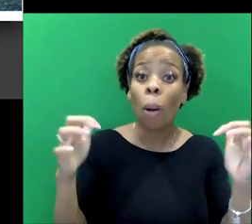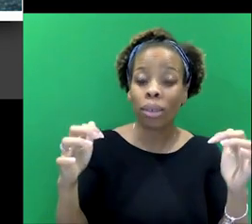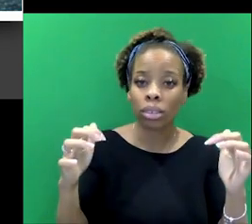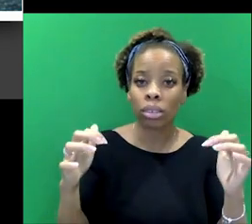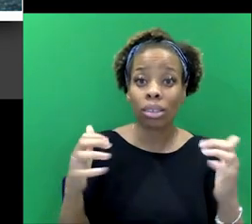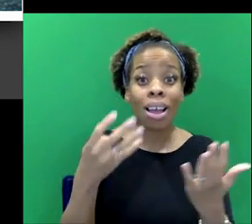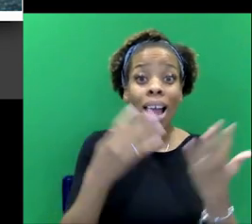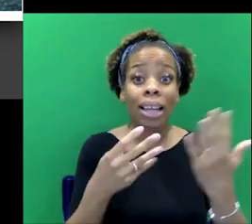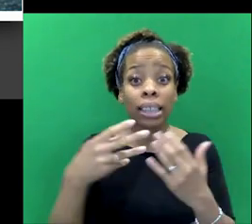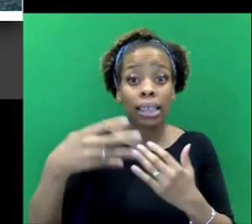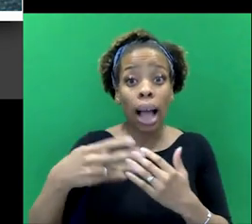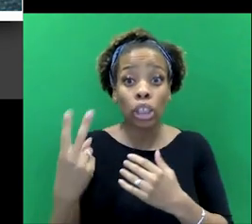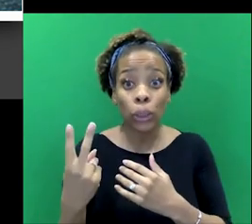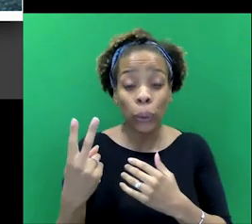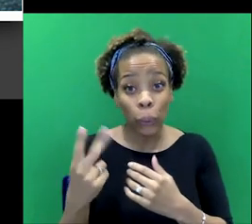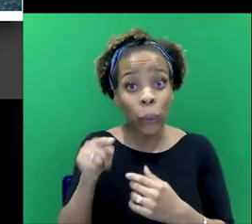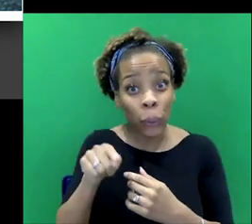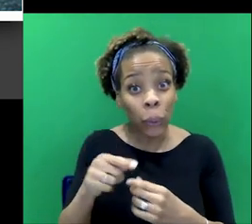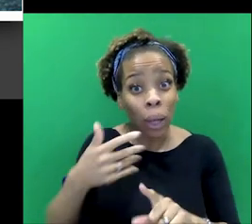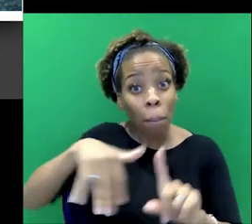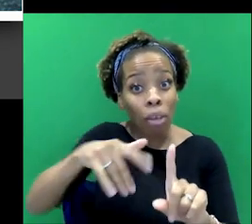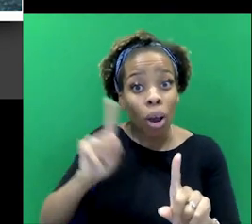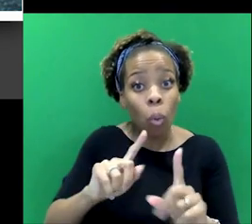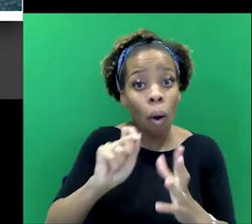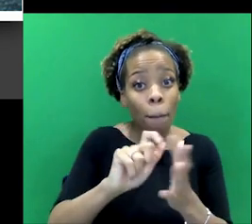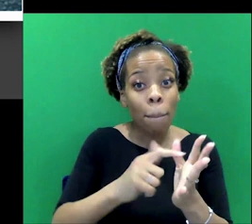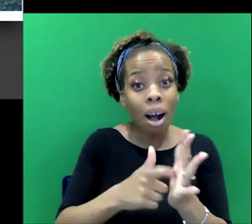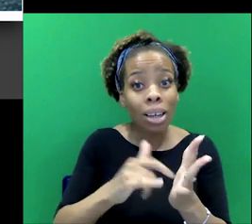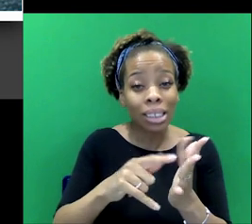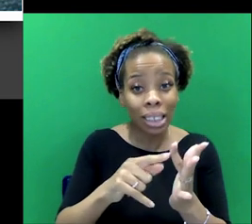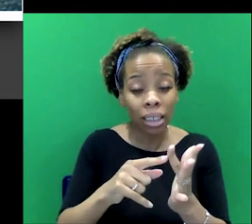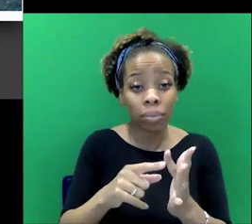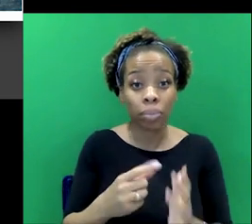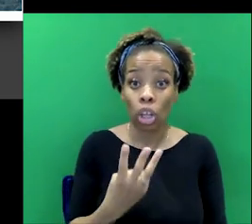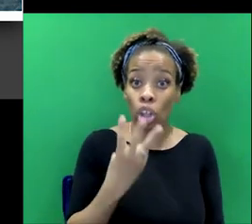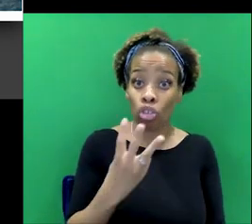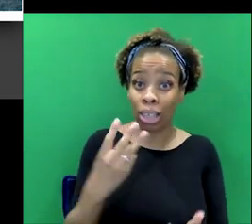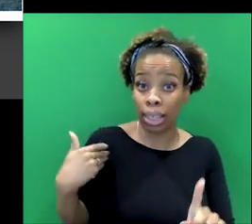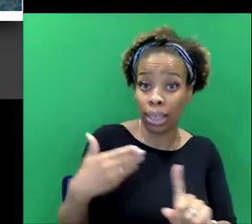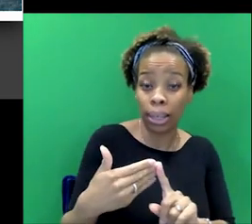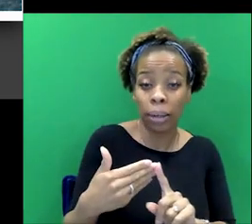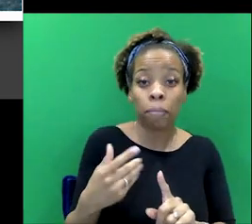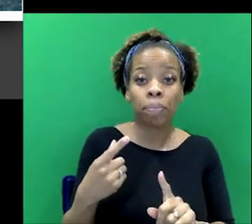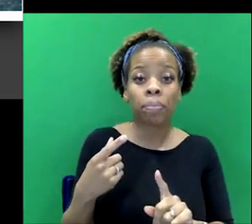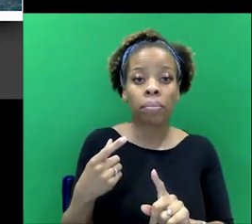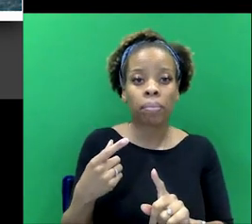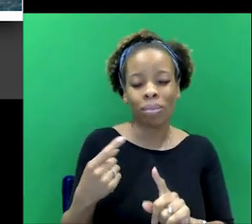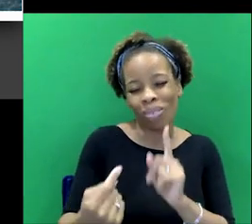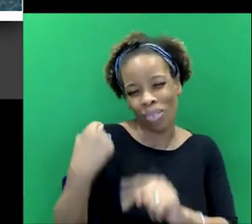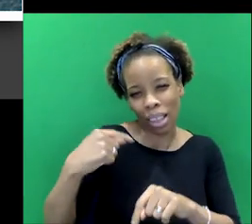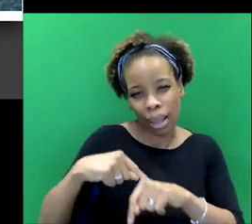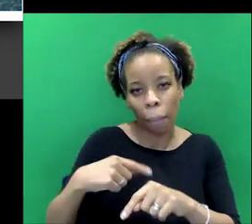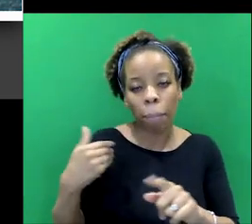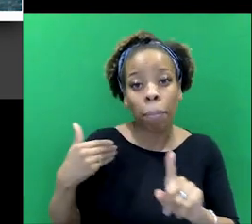1892, he becomes the first Indian MP. And the only three Indian MPs who were there